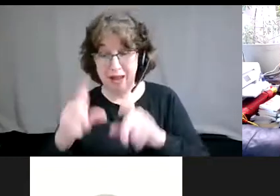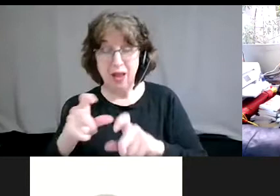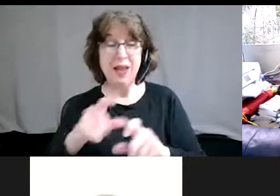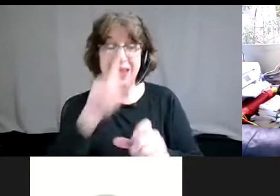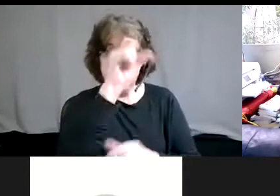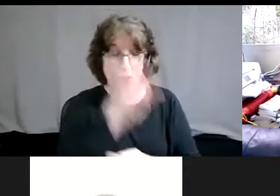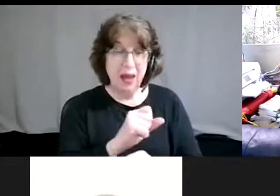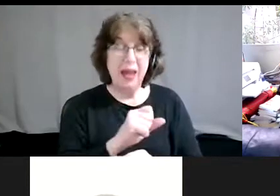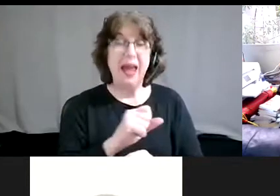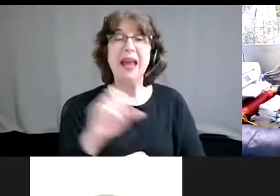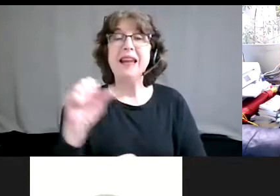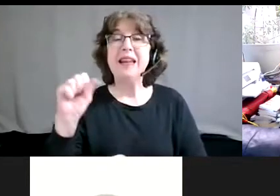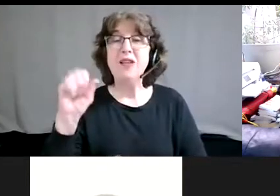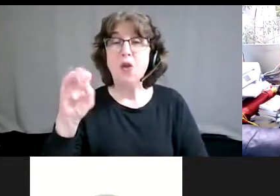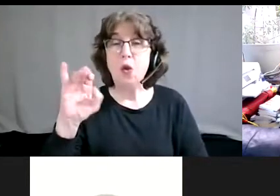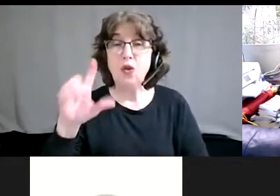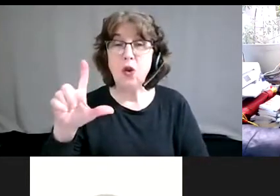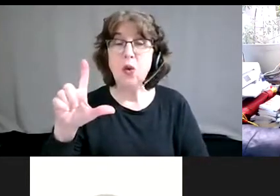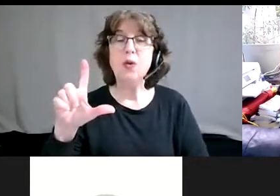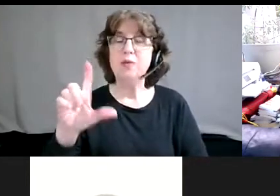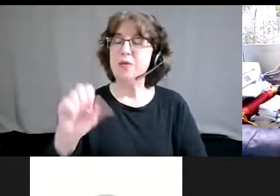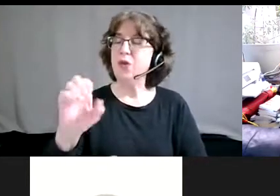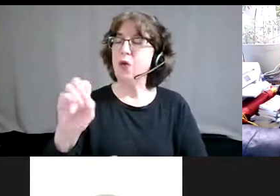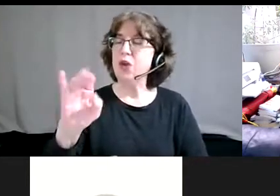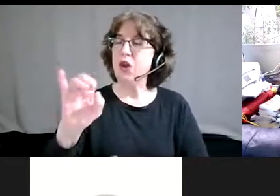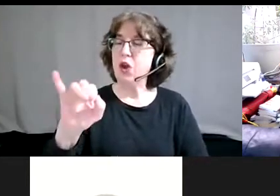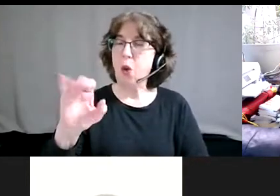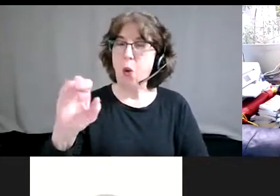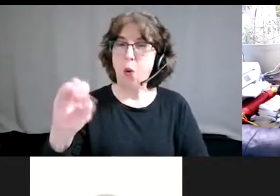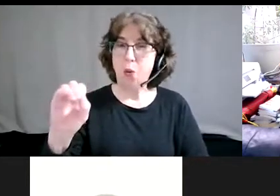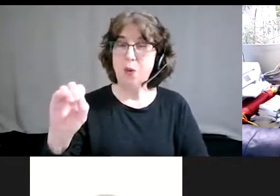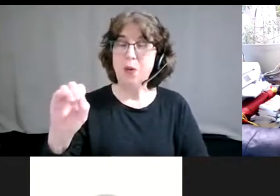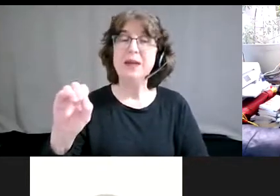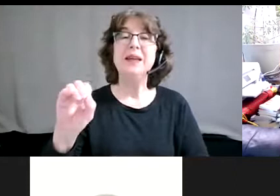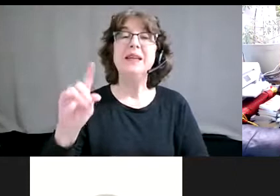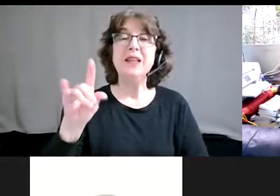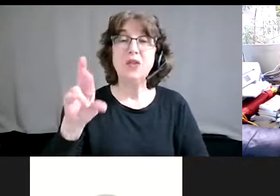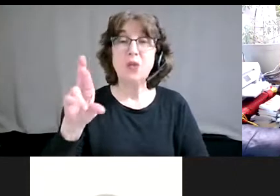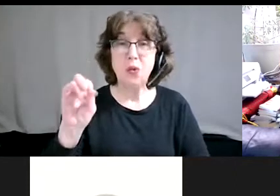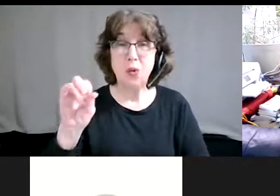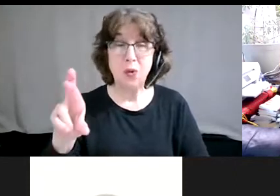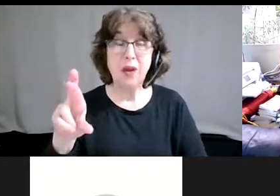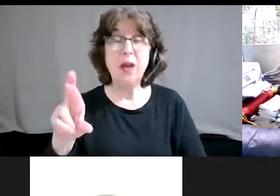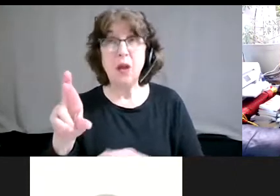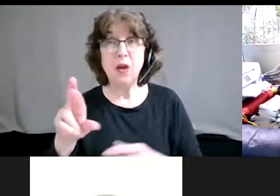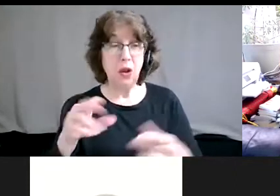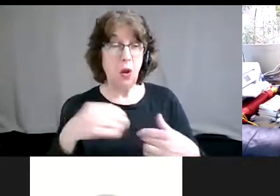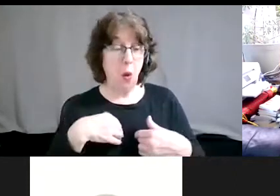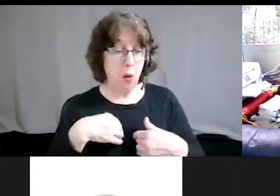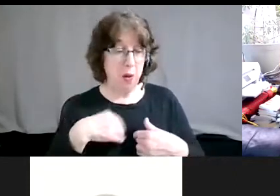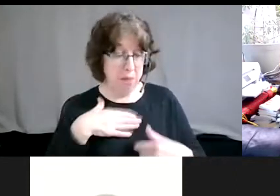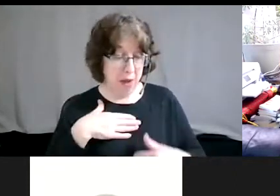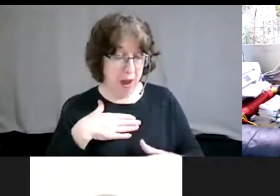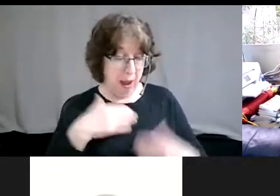and understanding that those are things that I could have as part of my body mind and my lived experience